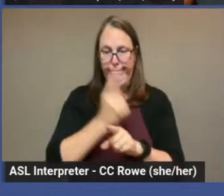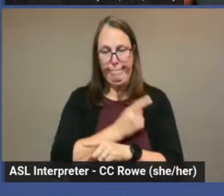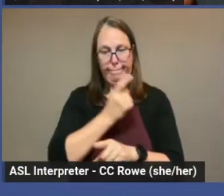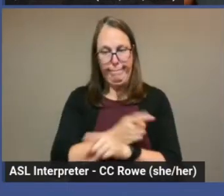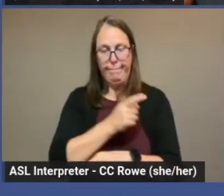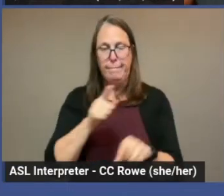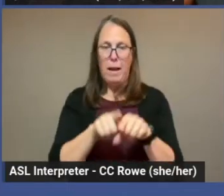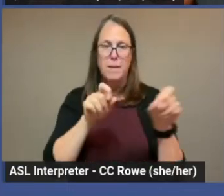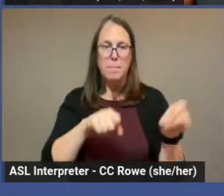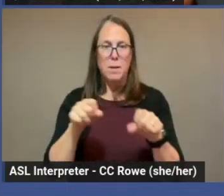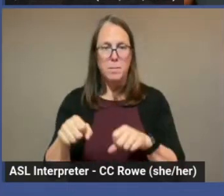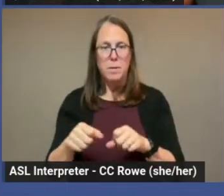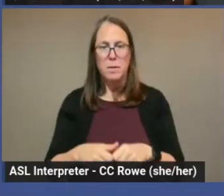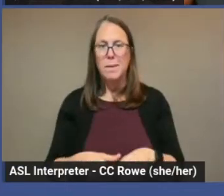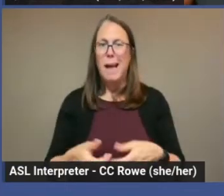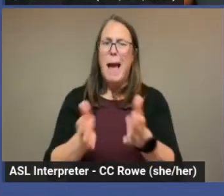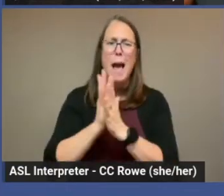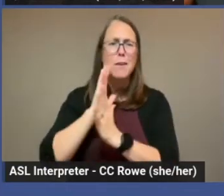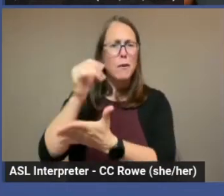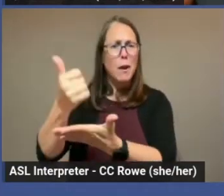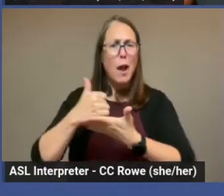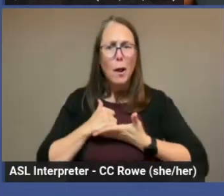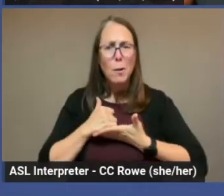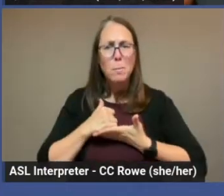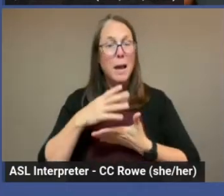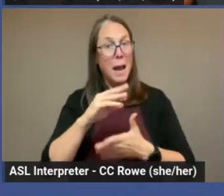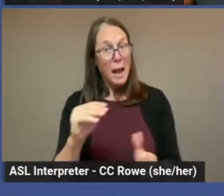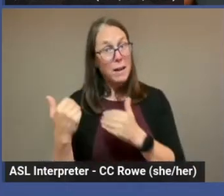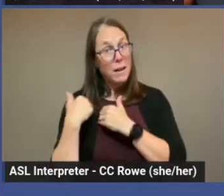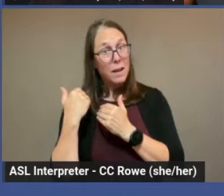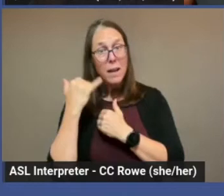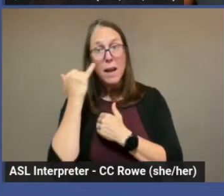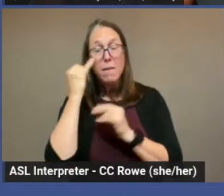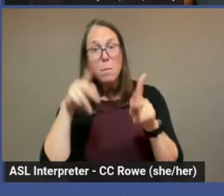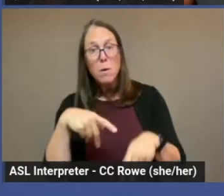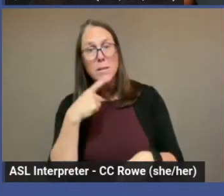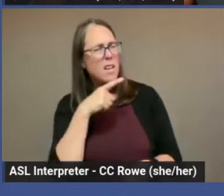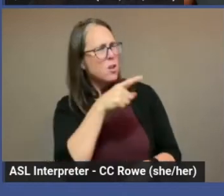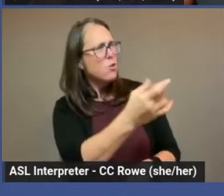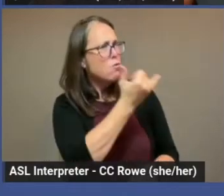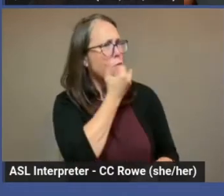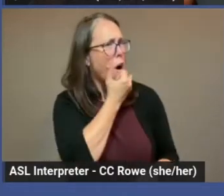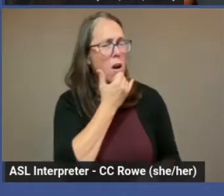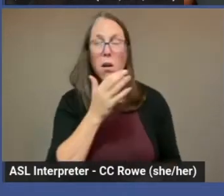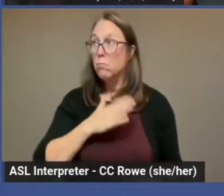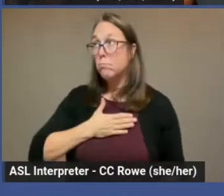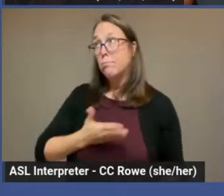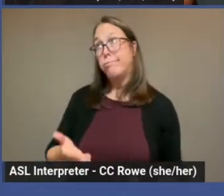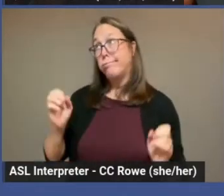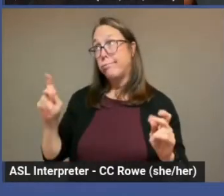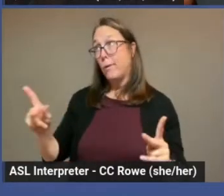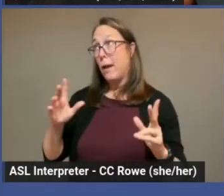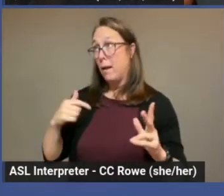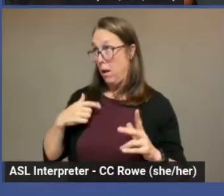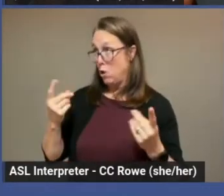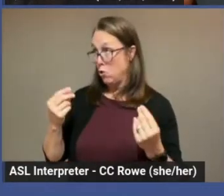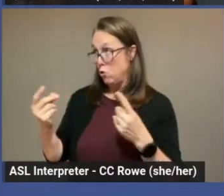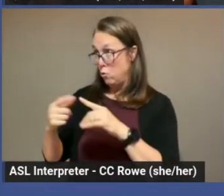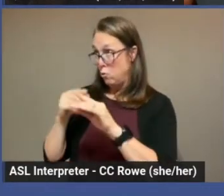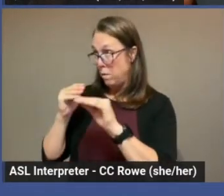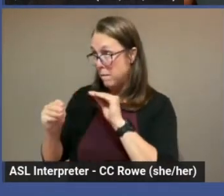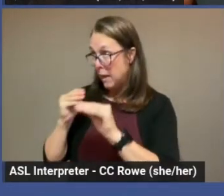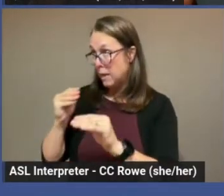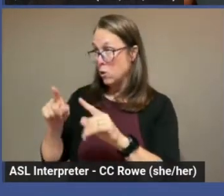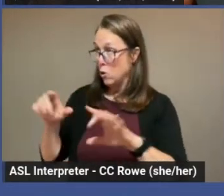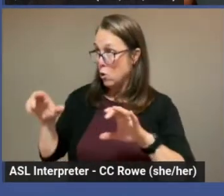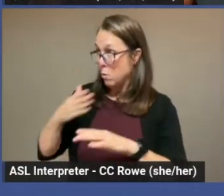Ask for help and be accountable. If you're called out about something, just admit it and go like, okay, what can I do to